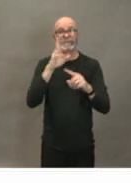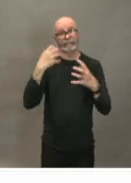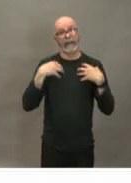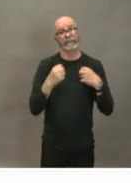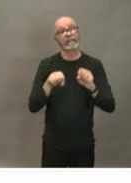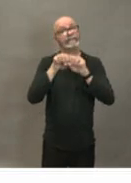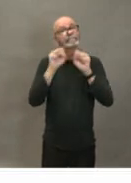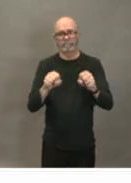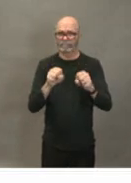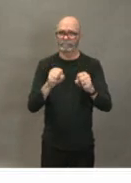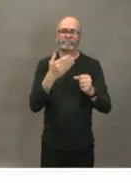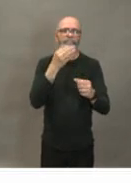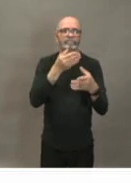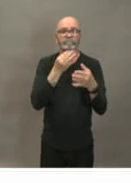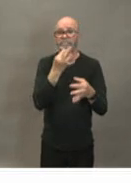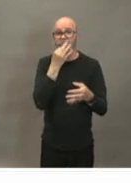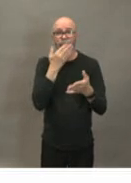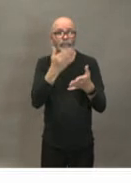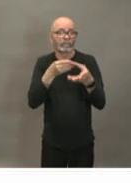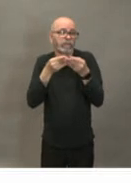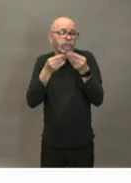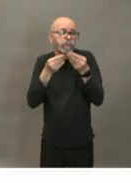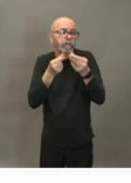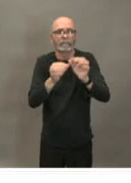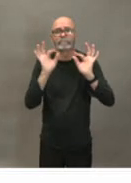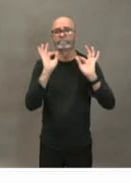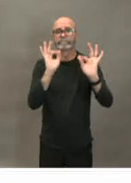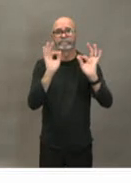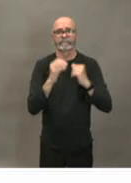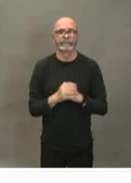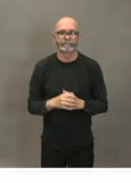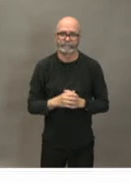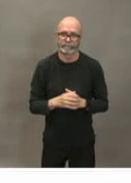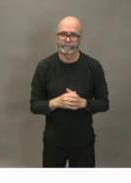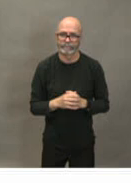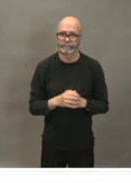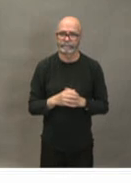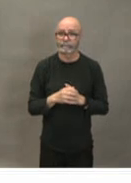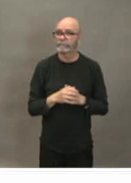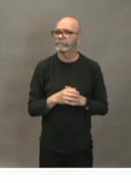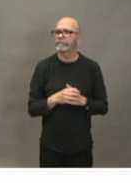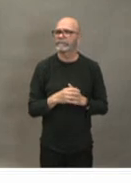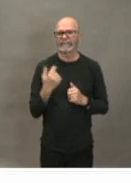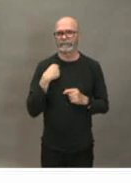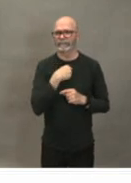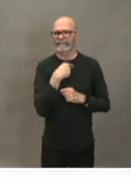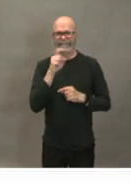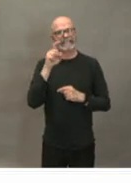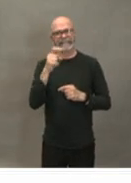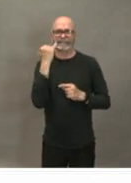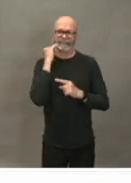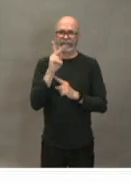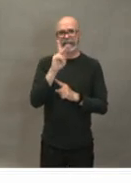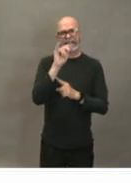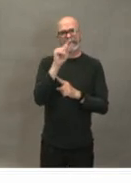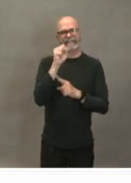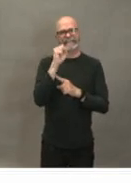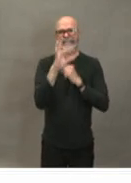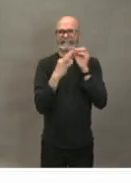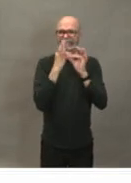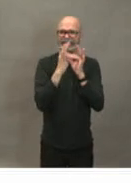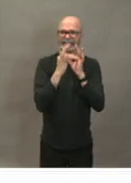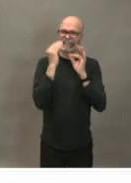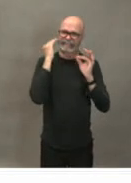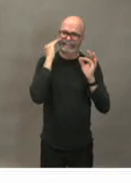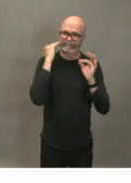about testing do we have something we hear a lot at least in the american media about test kits is that do we have anything similar to that here and do we have enough of them if we do